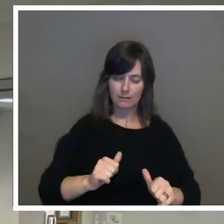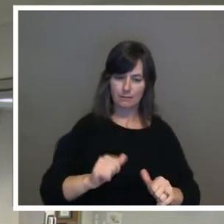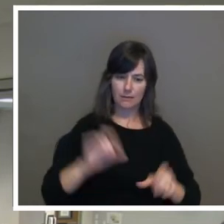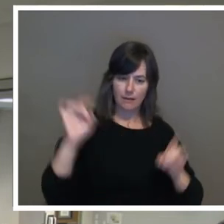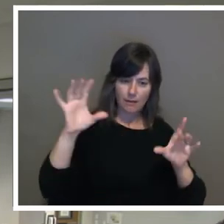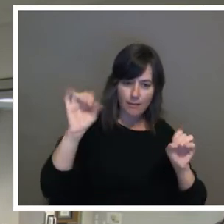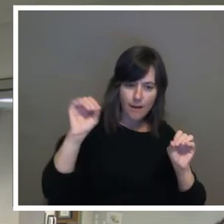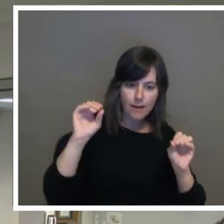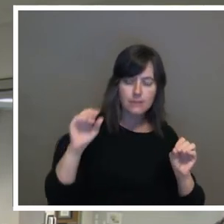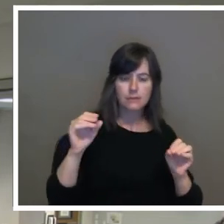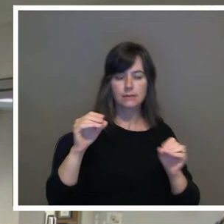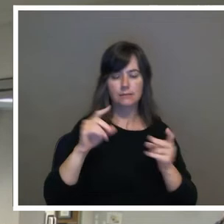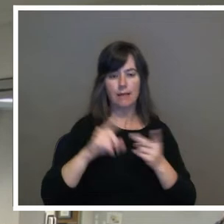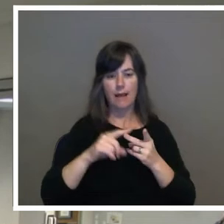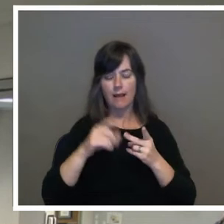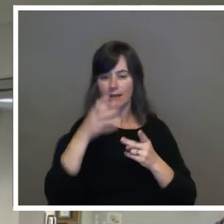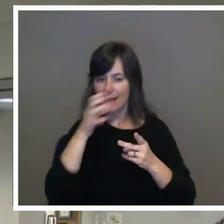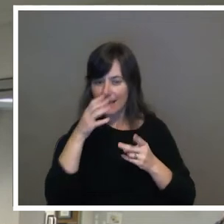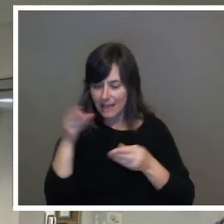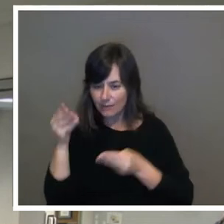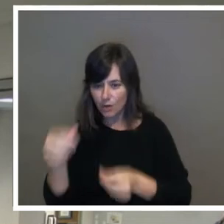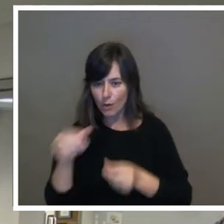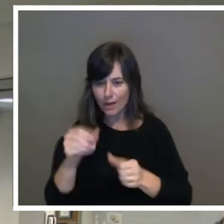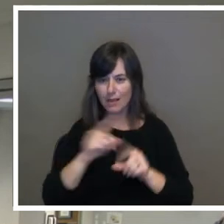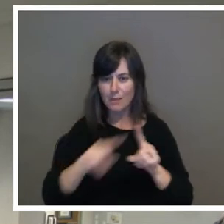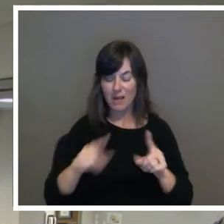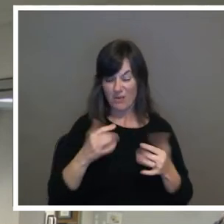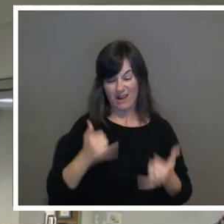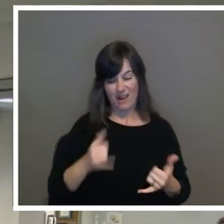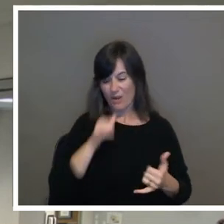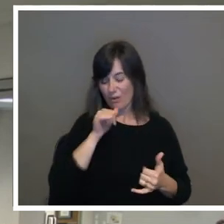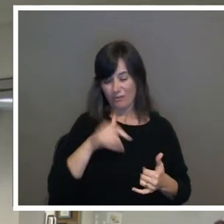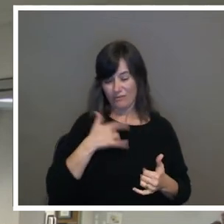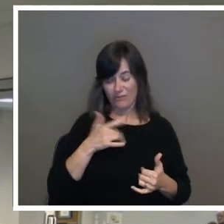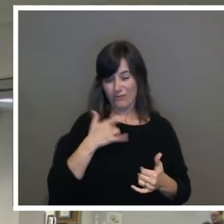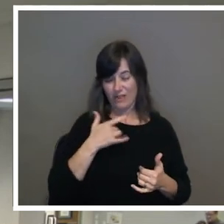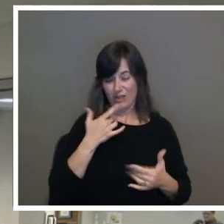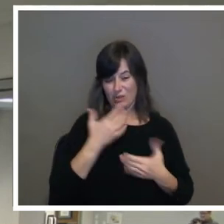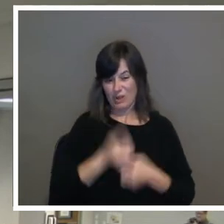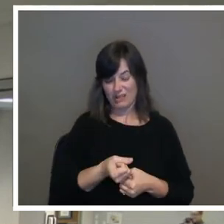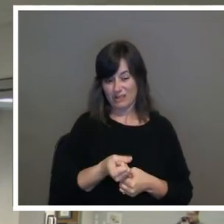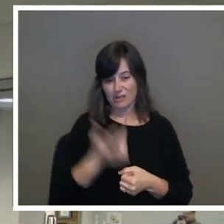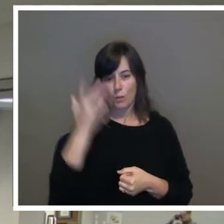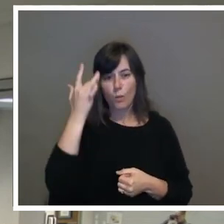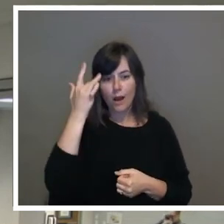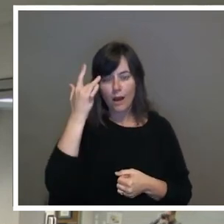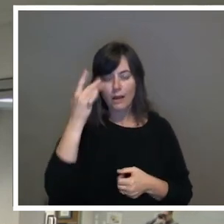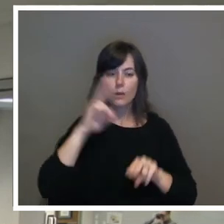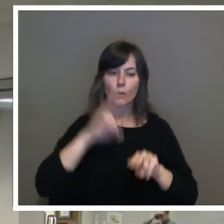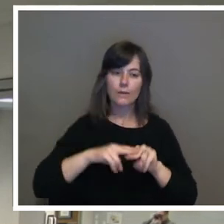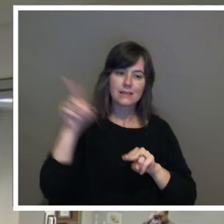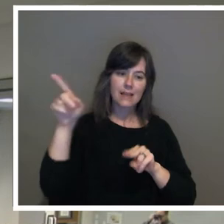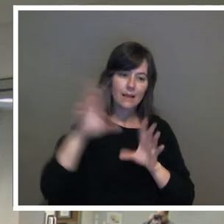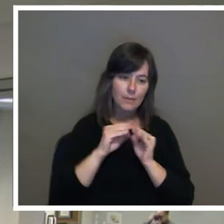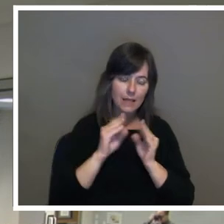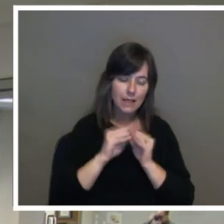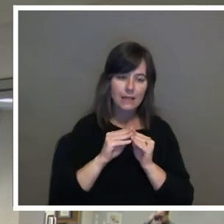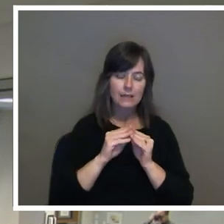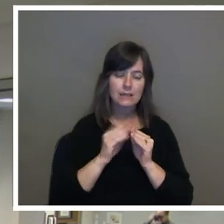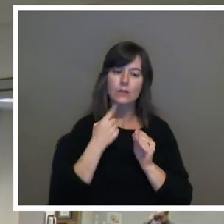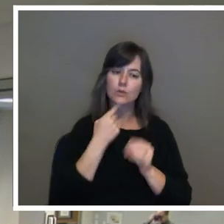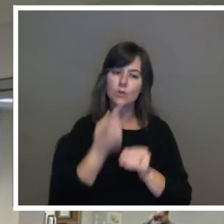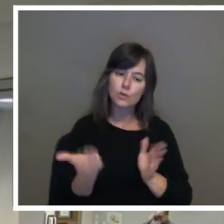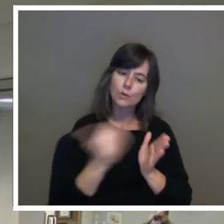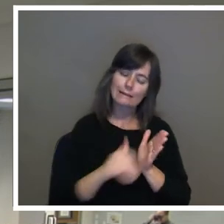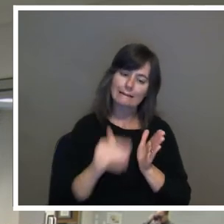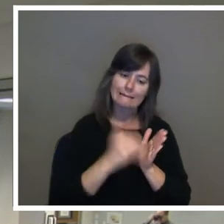But we don't feel that we can trust you. And the reason for that is that we've sat in those meetings, and we've tried time after time after time